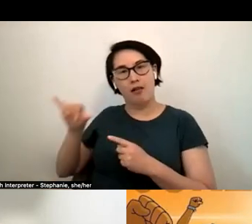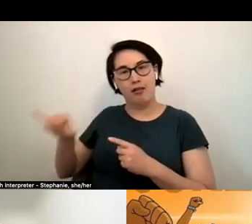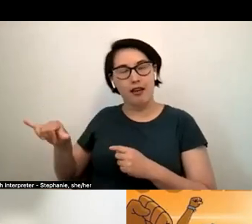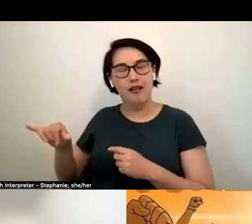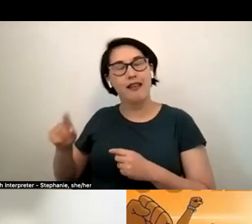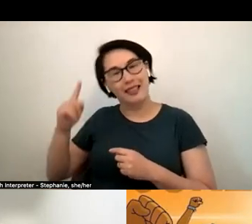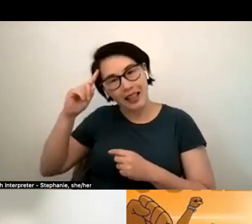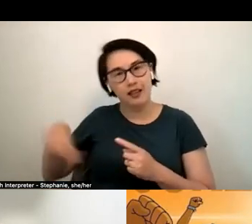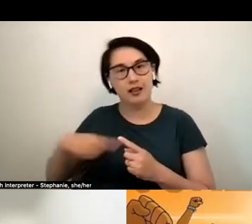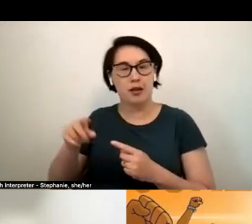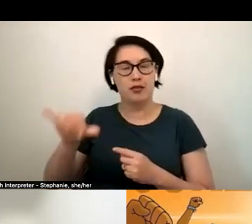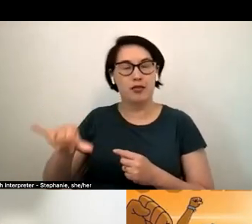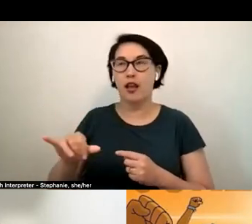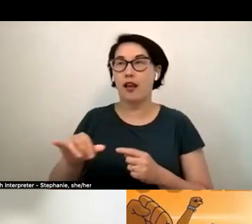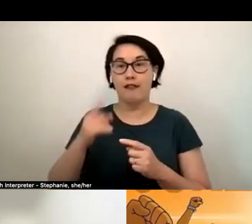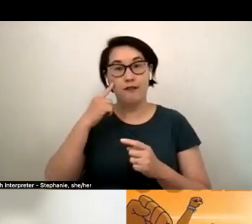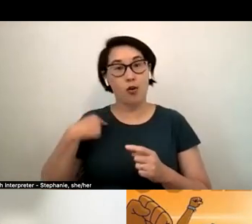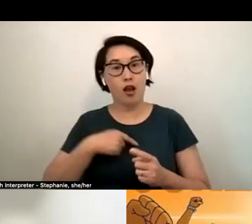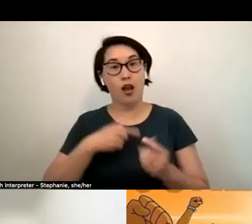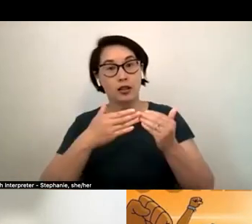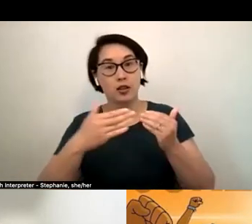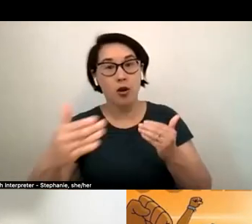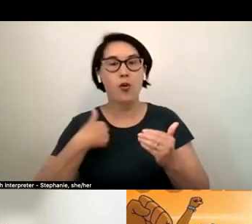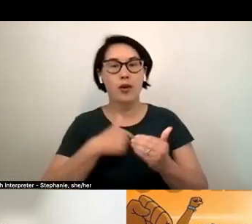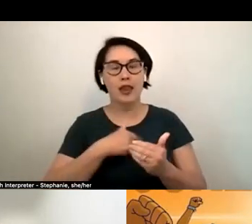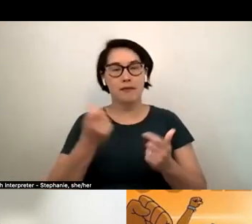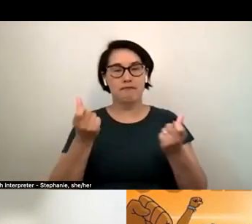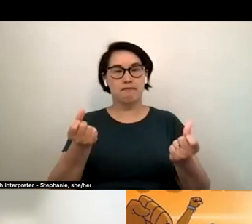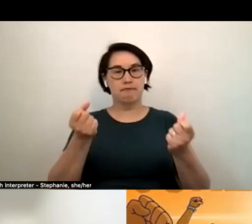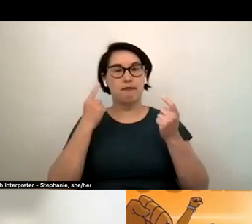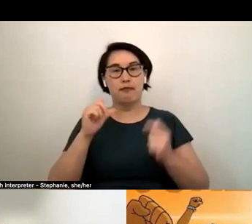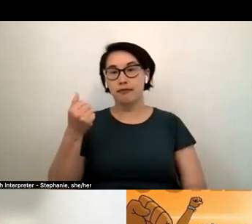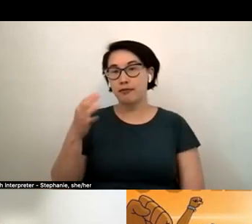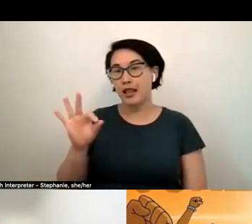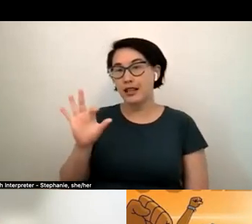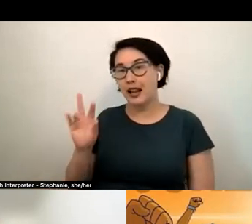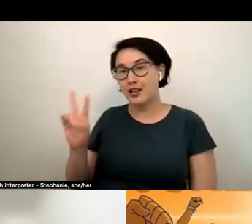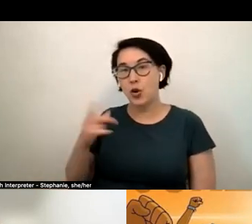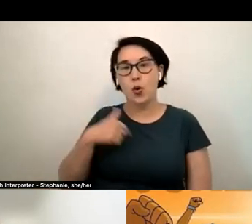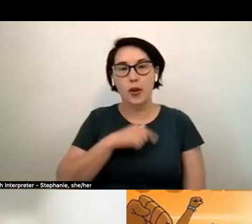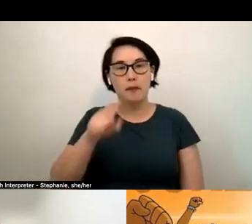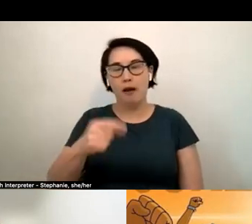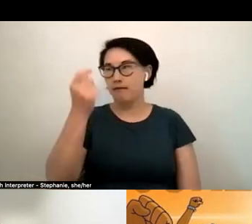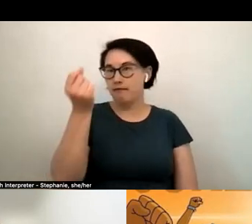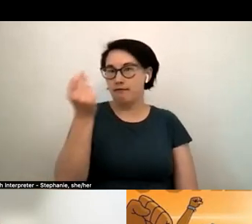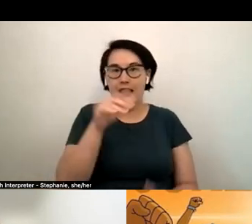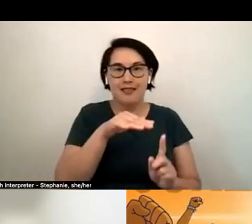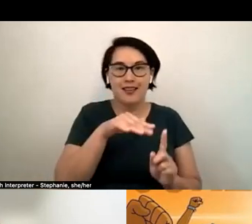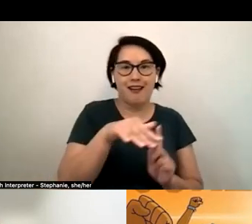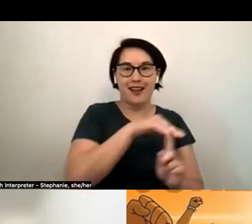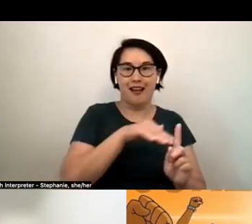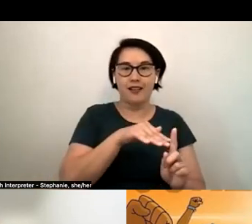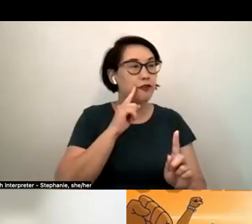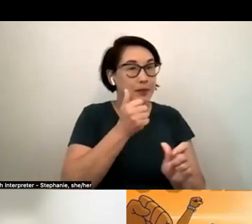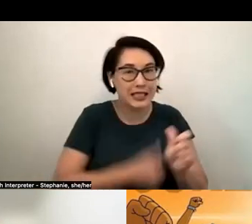understand uh the context of 1992 uh from each of our communities respectively from